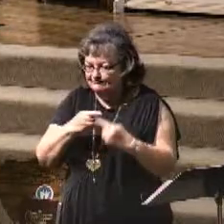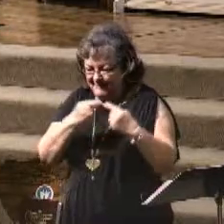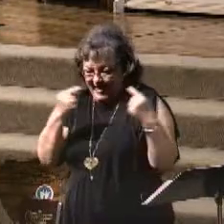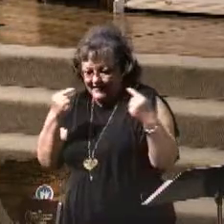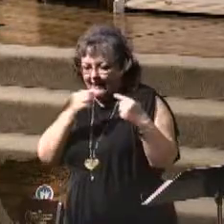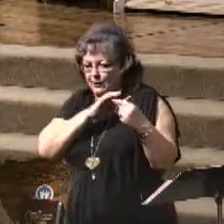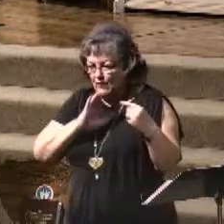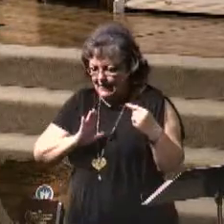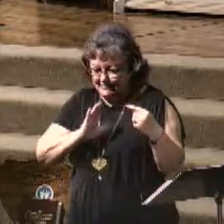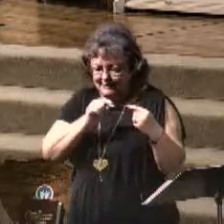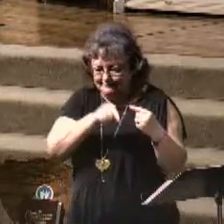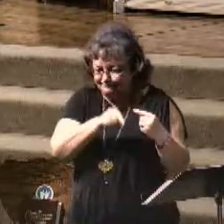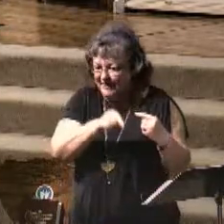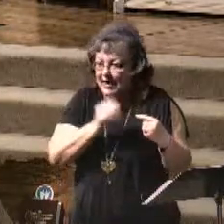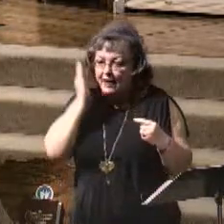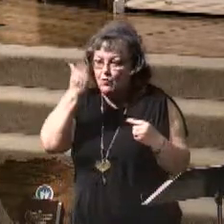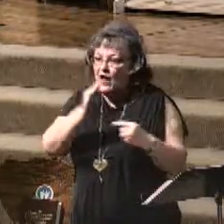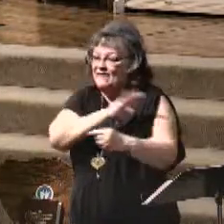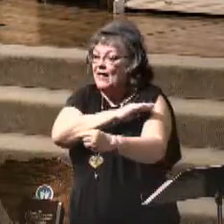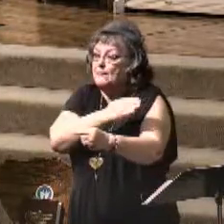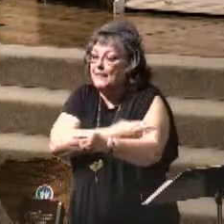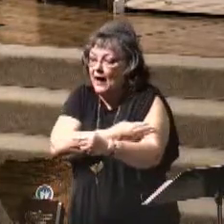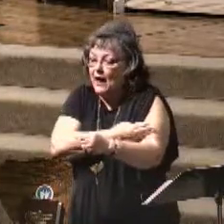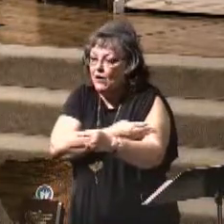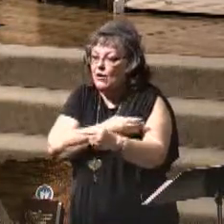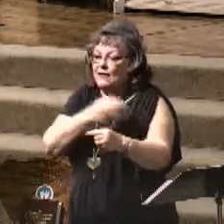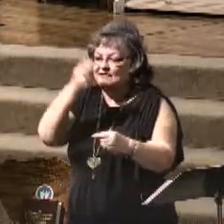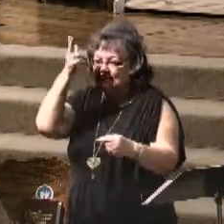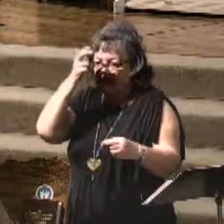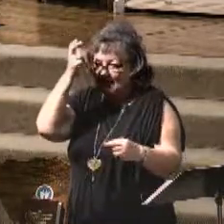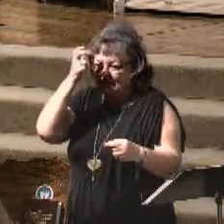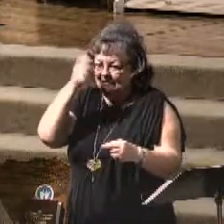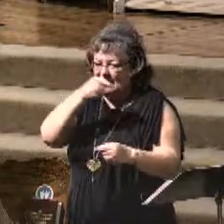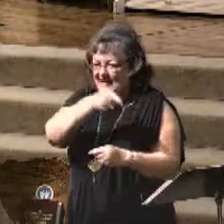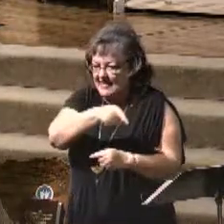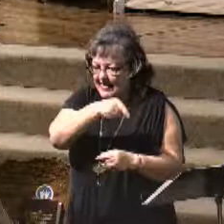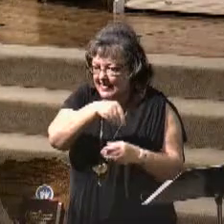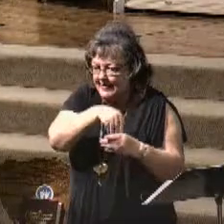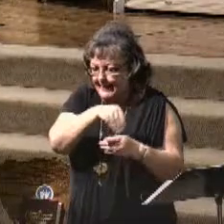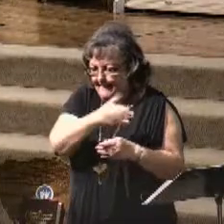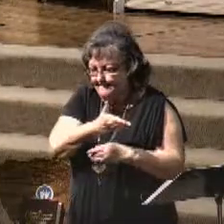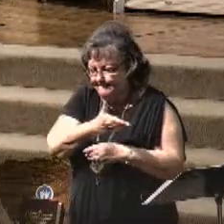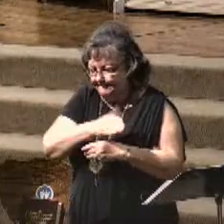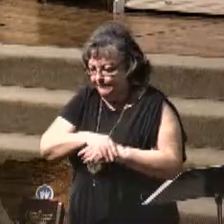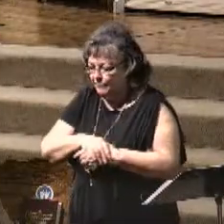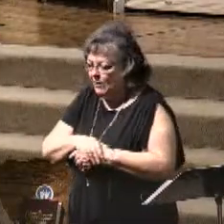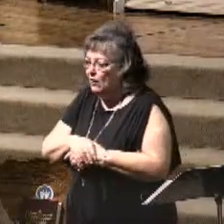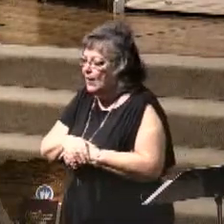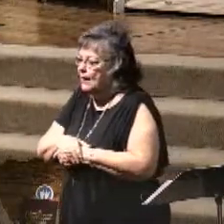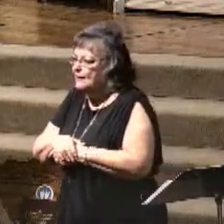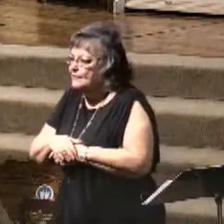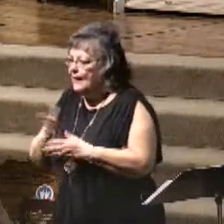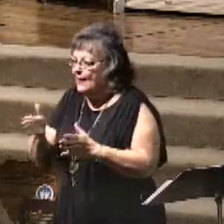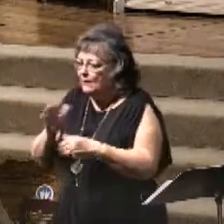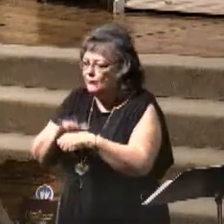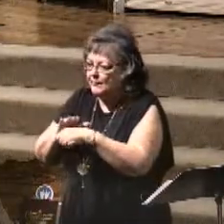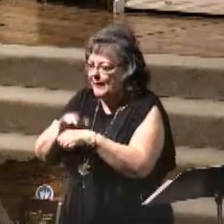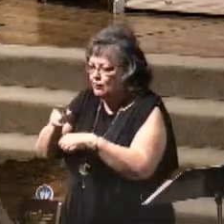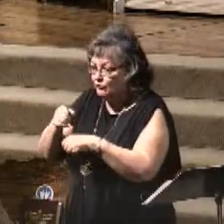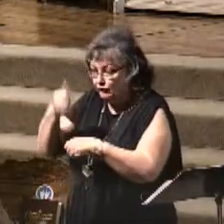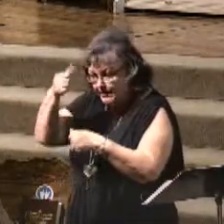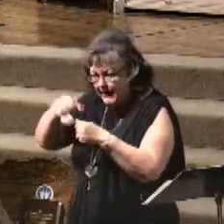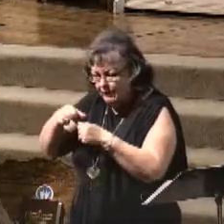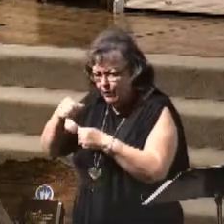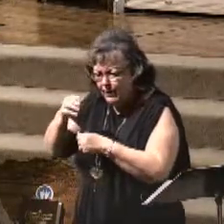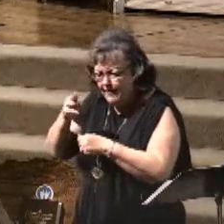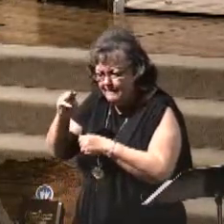He will have the power of Satan in him. Now, let me remind you of something. You remember in Matthew?